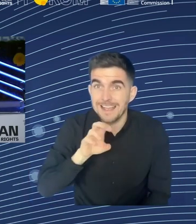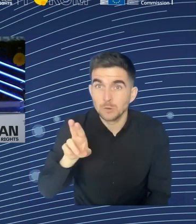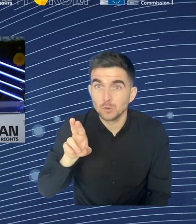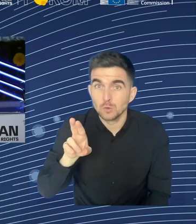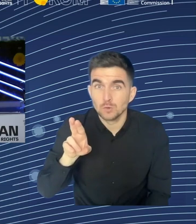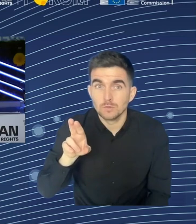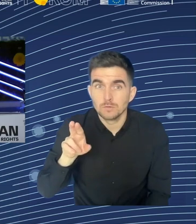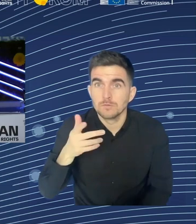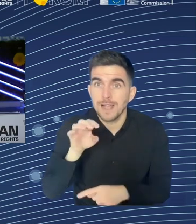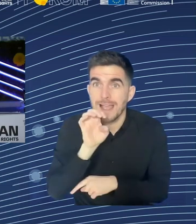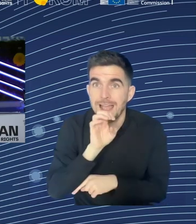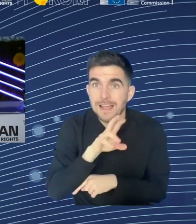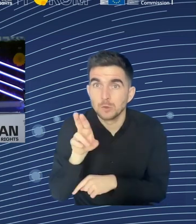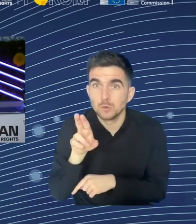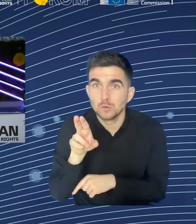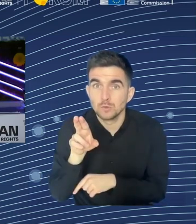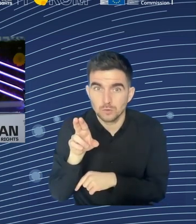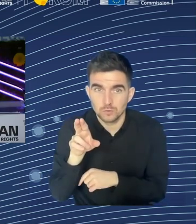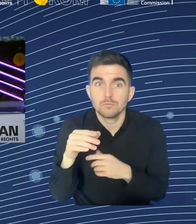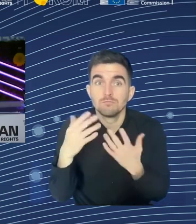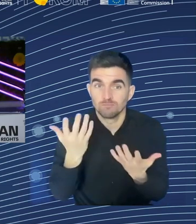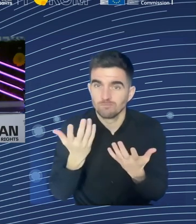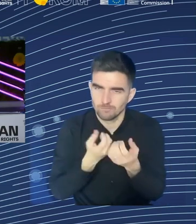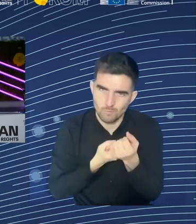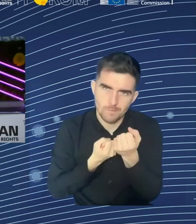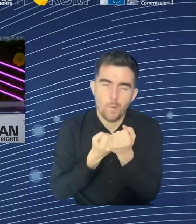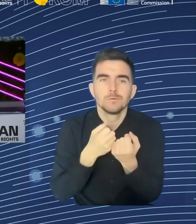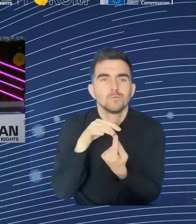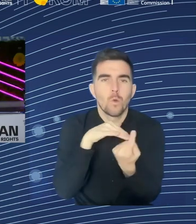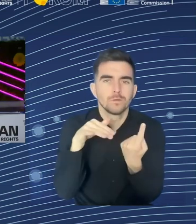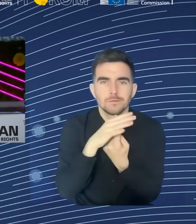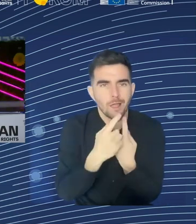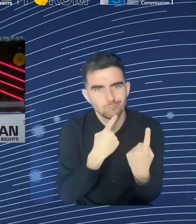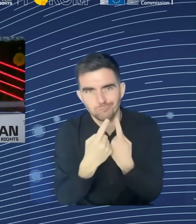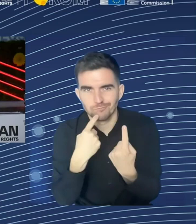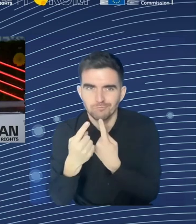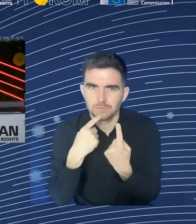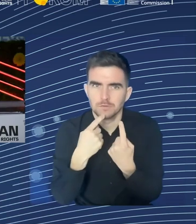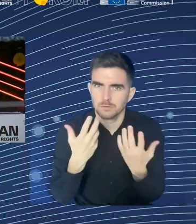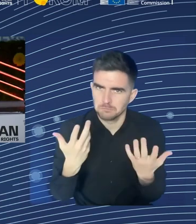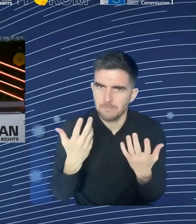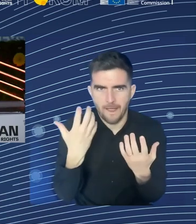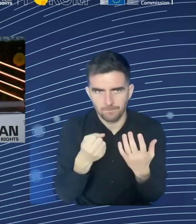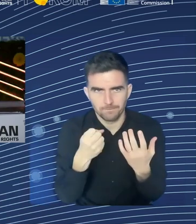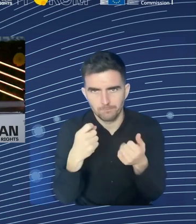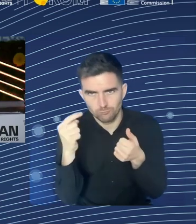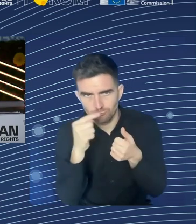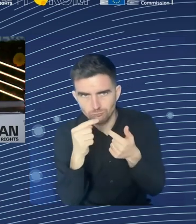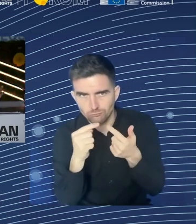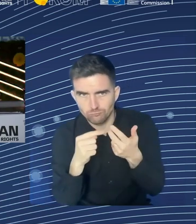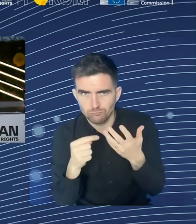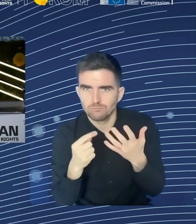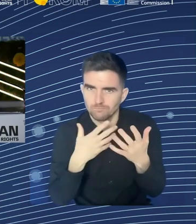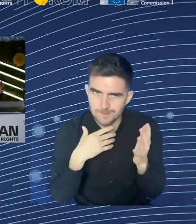involve social partners in policy design and the help of further capacity. So, the last slide is just